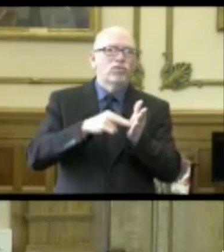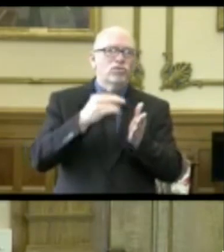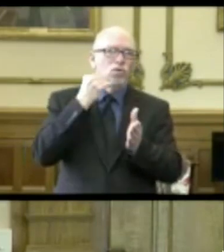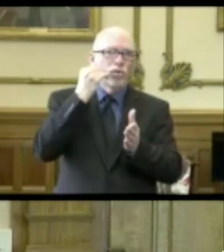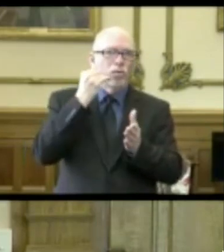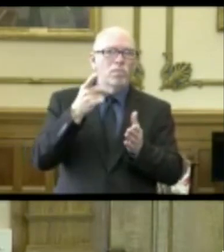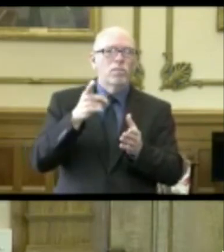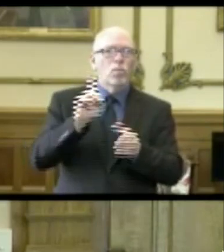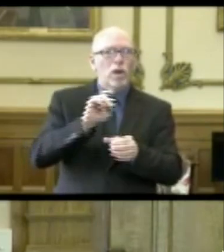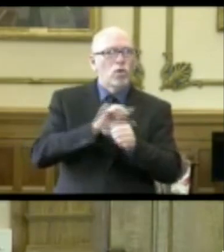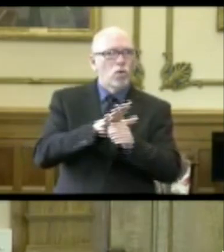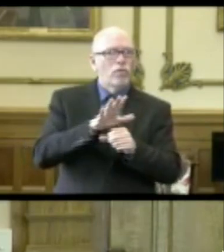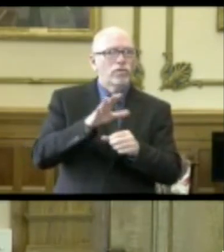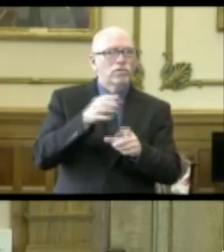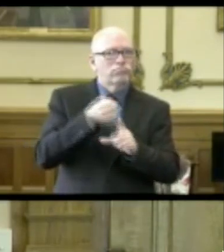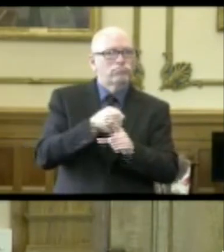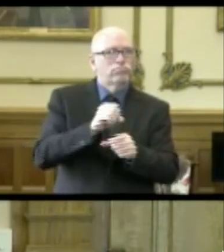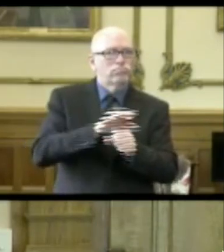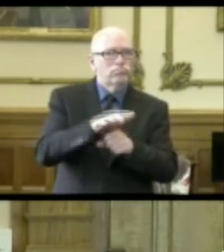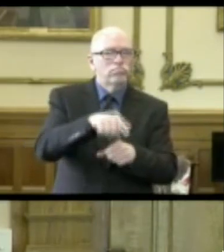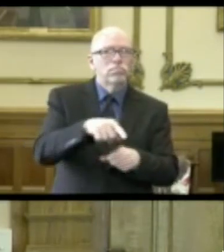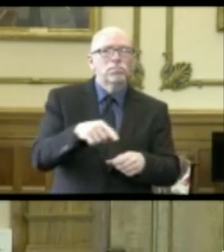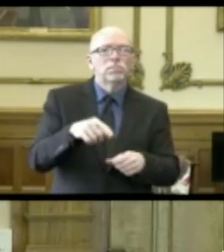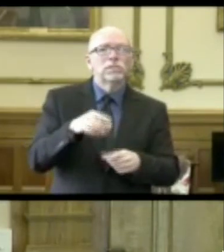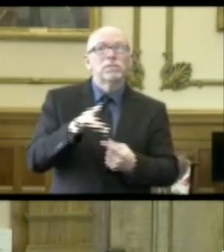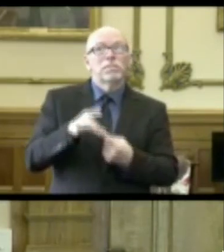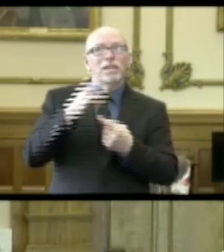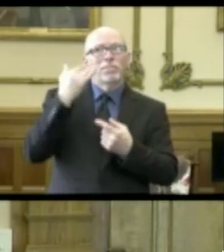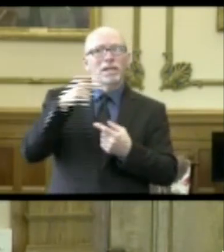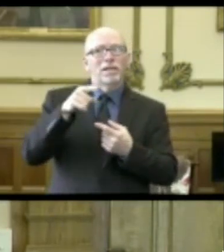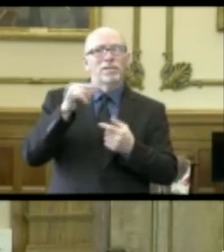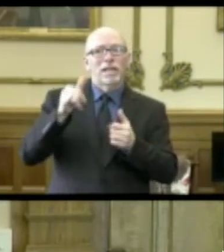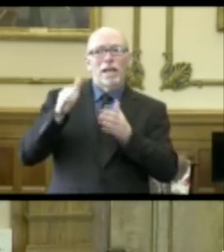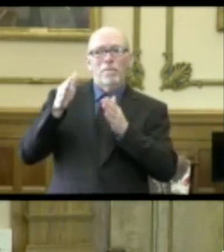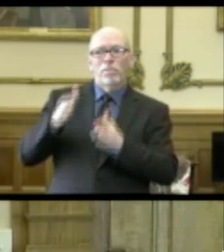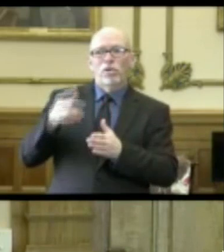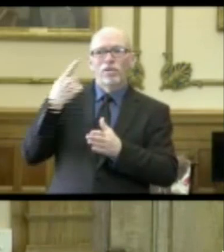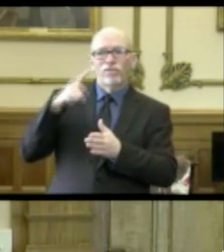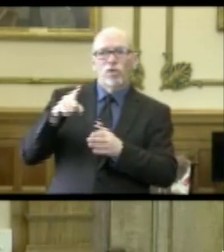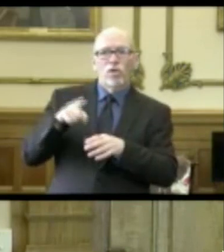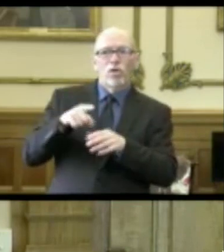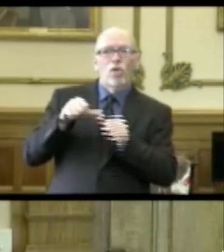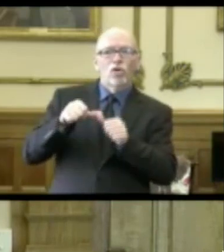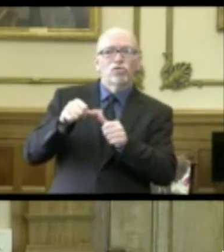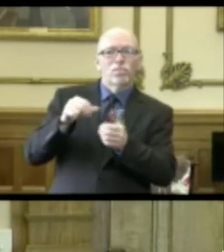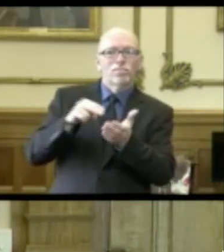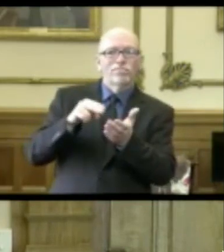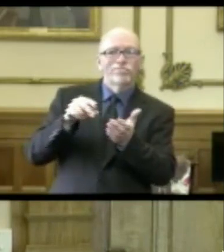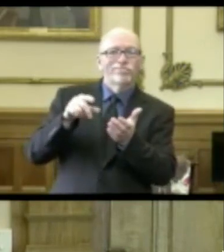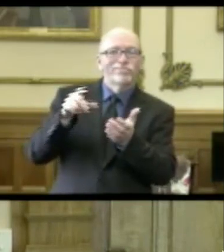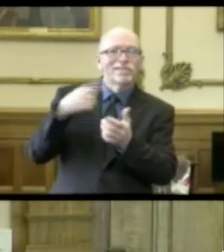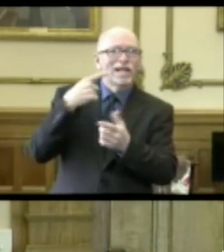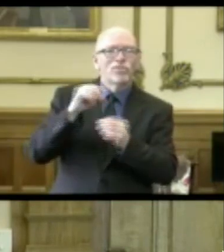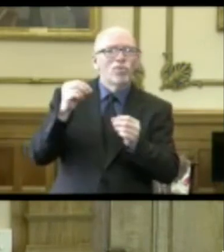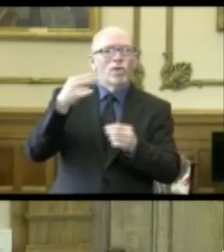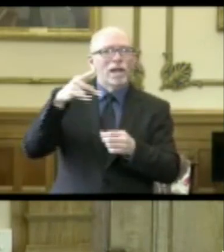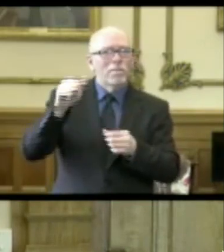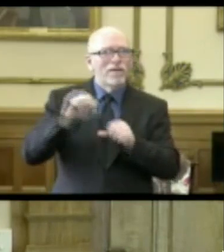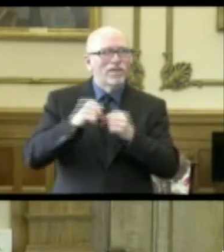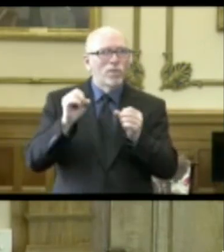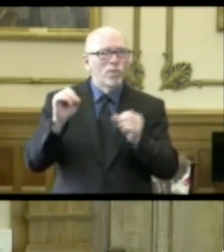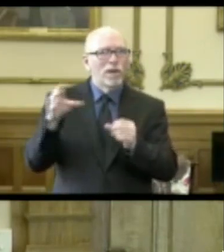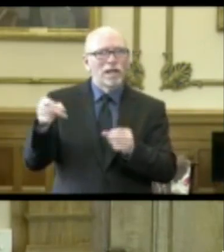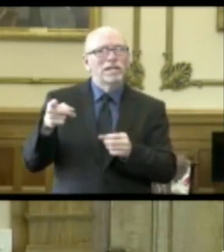where COVID has infected residents, especially since the spokesperson for long-term care says there are no HIPAA violations and she